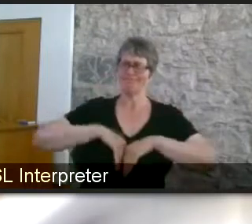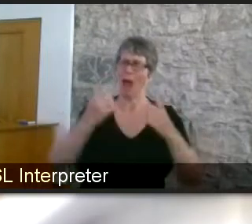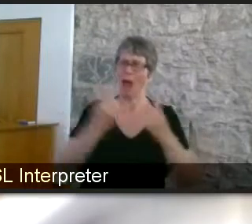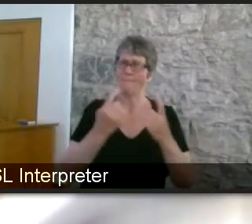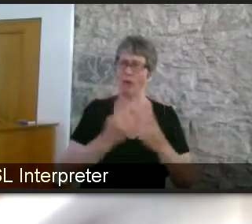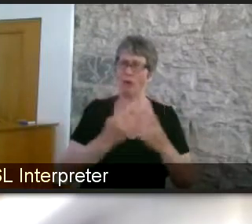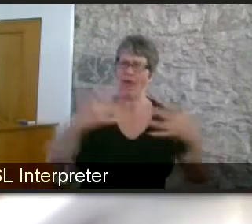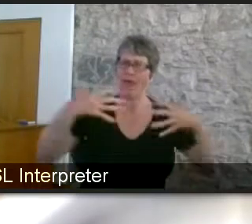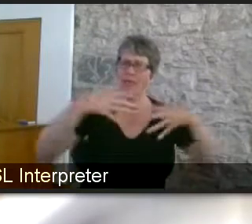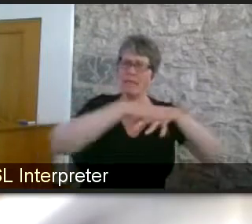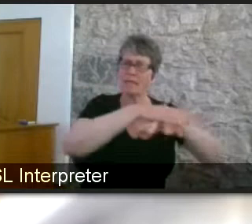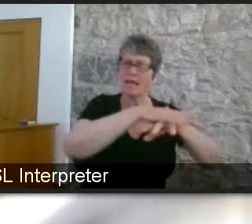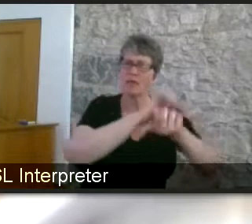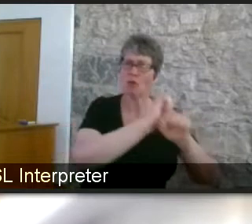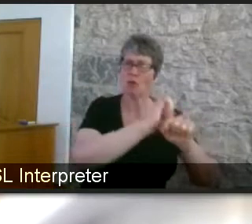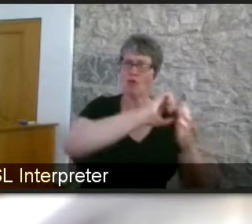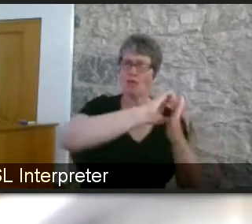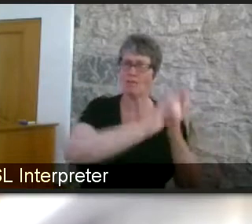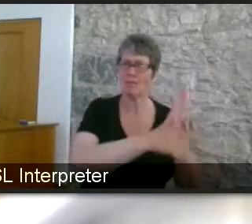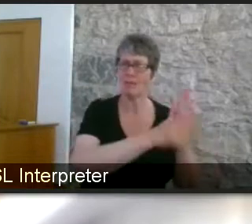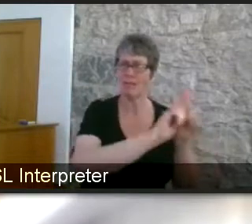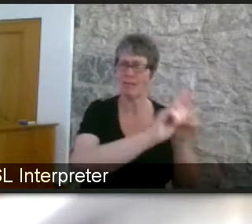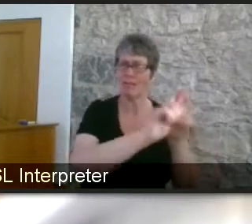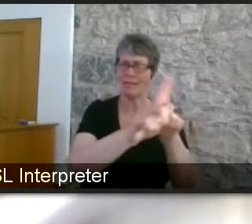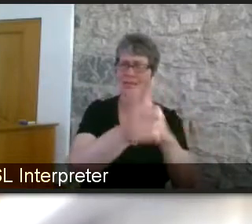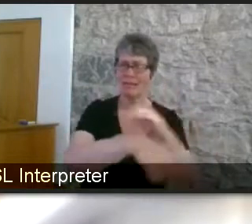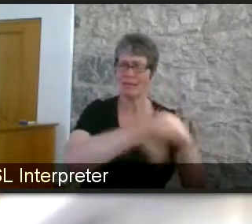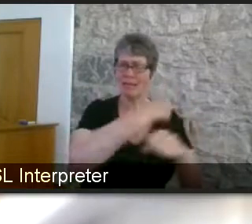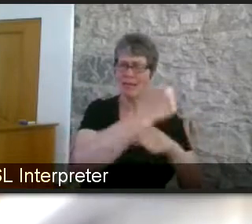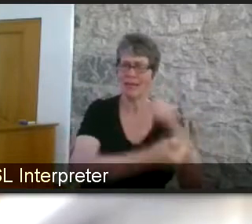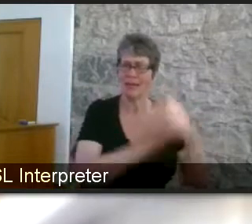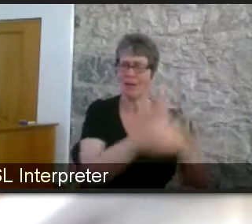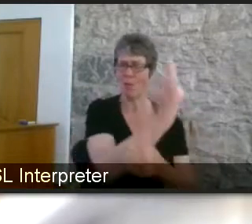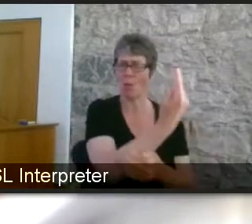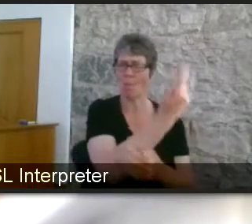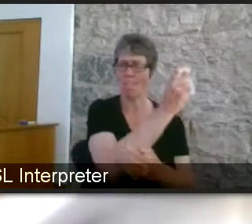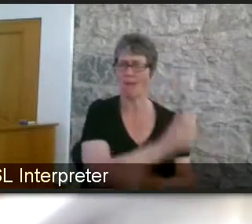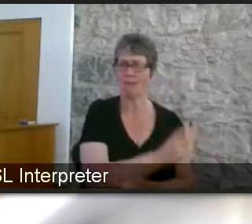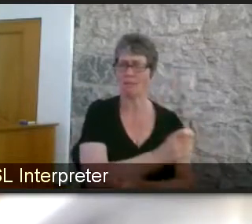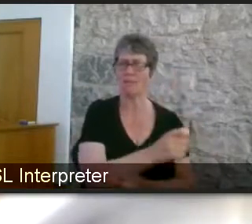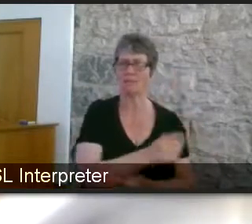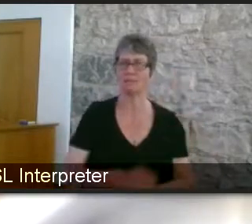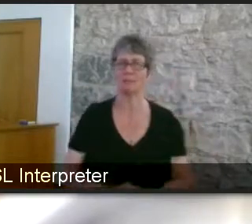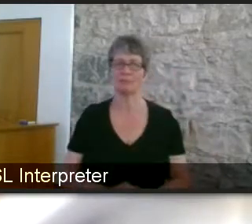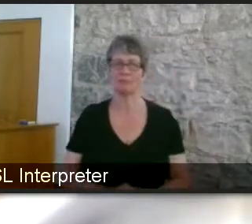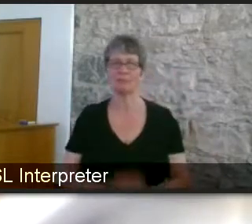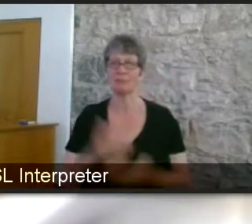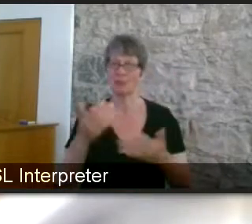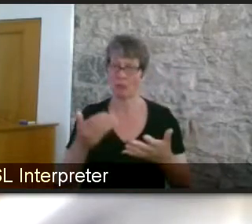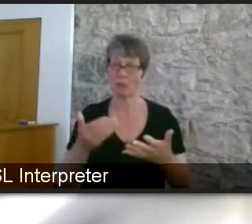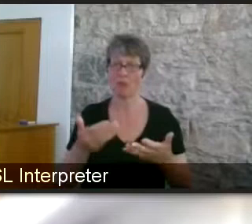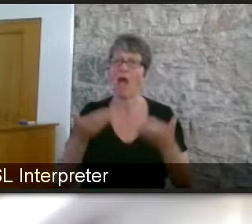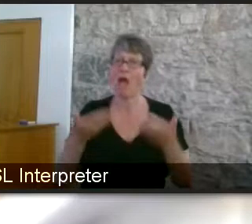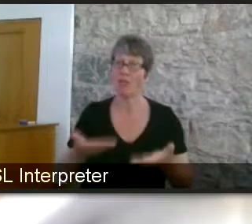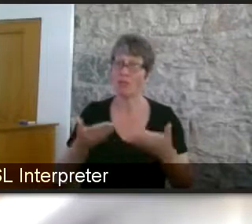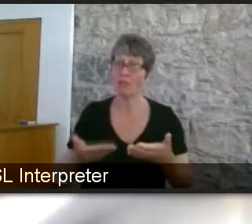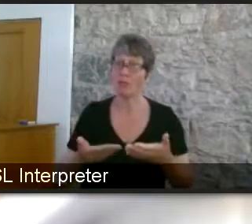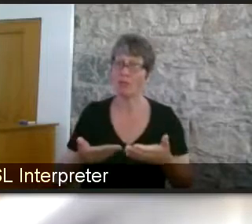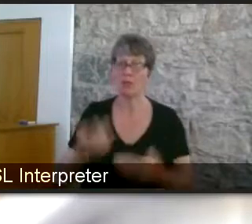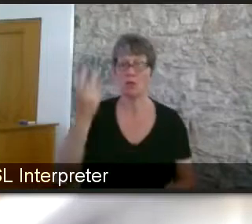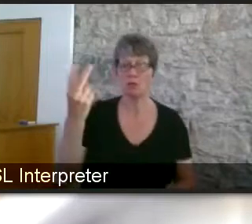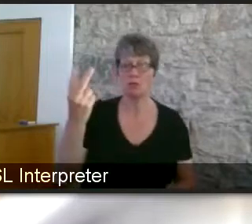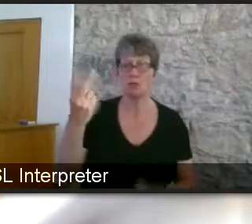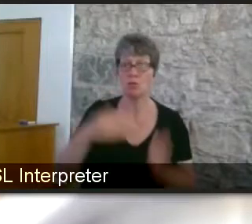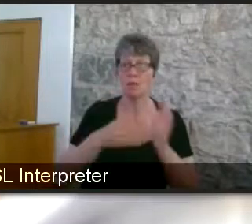i think is really concrete and important at the moment two million people in britain have long